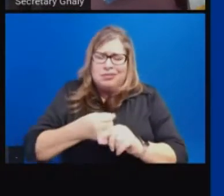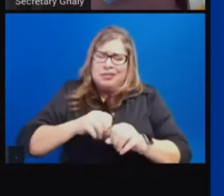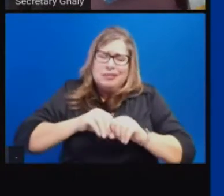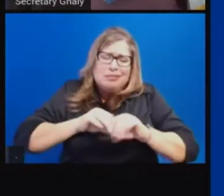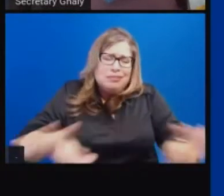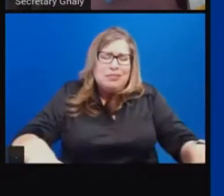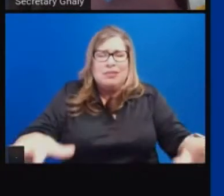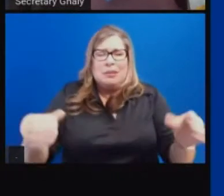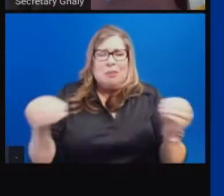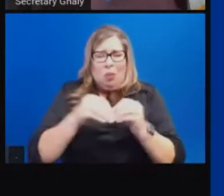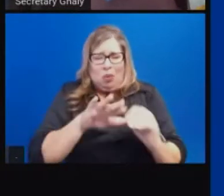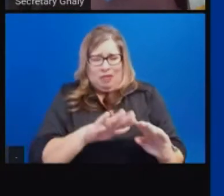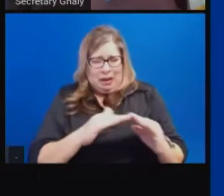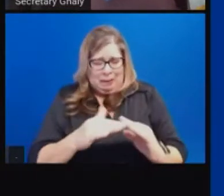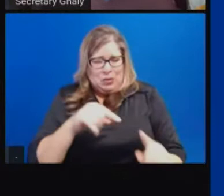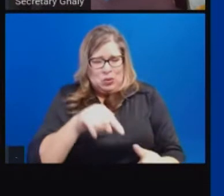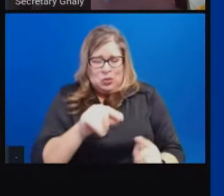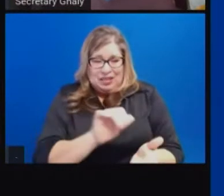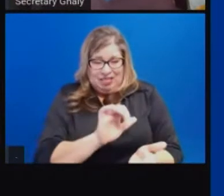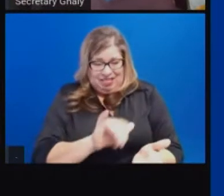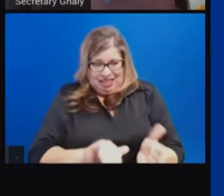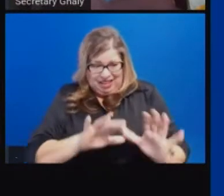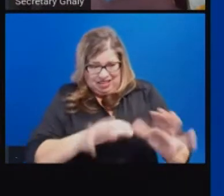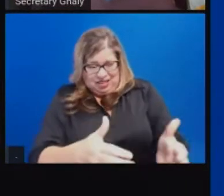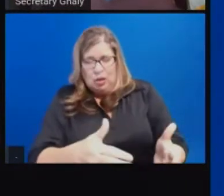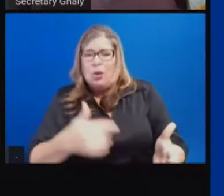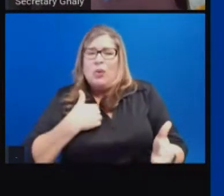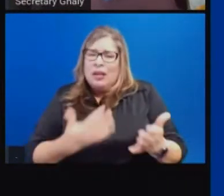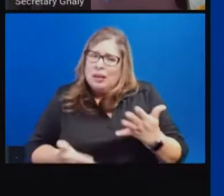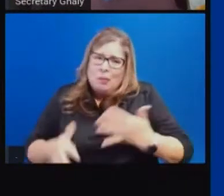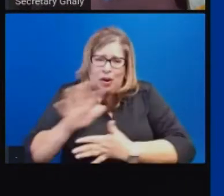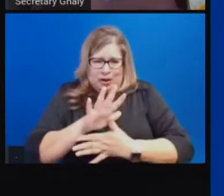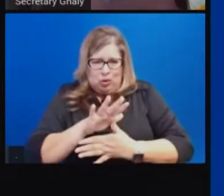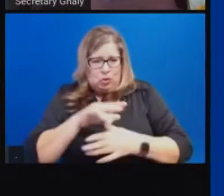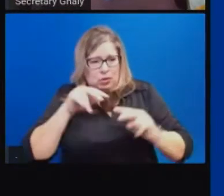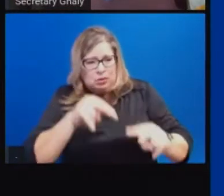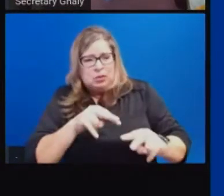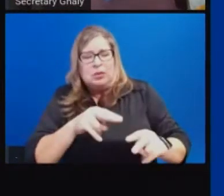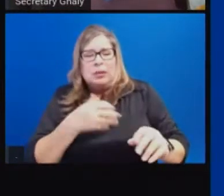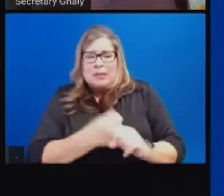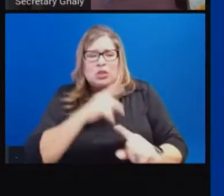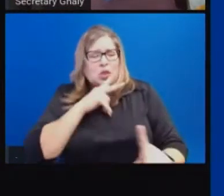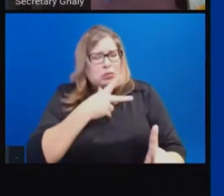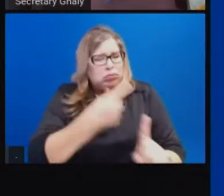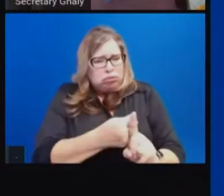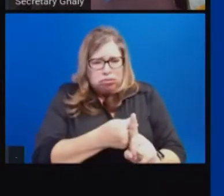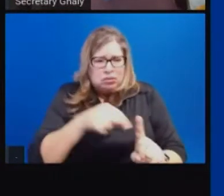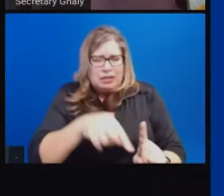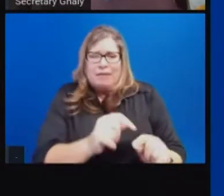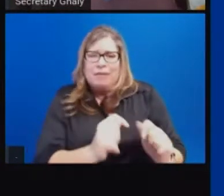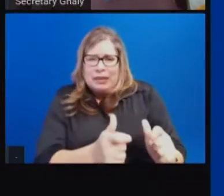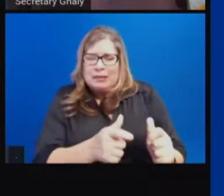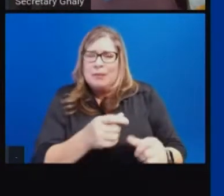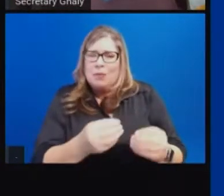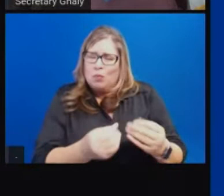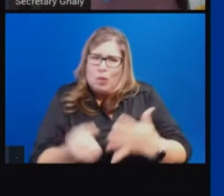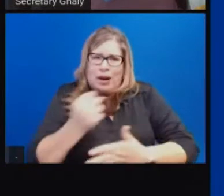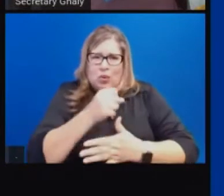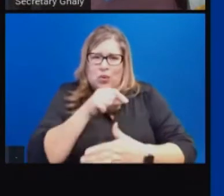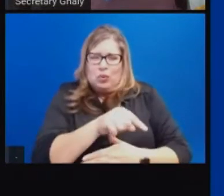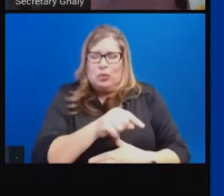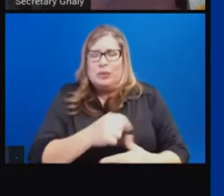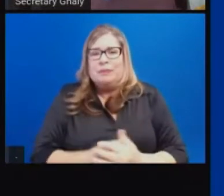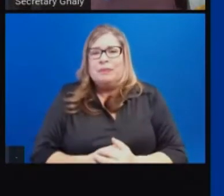transmission are prioritized for vaccines, that this happens through our allocation framework, that our